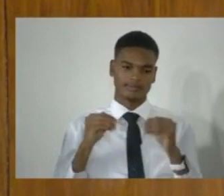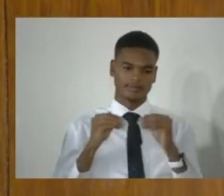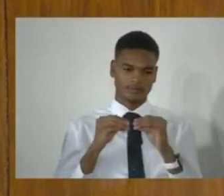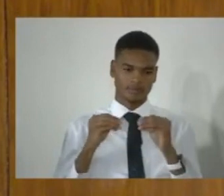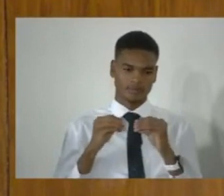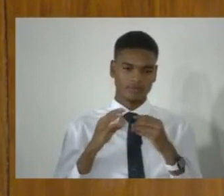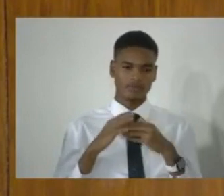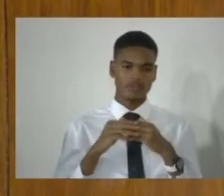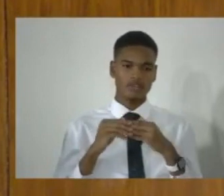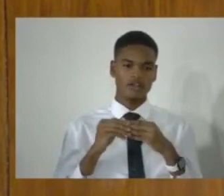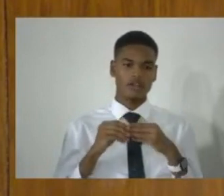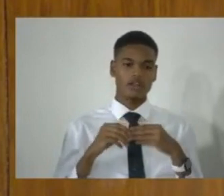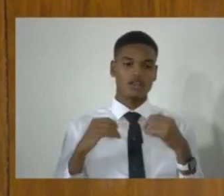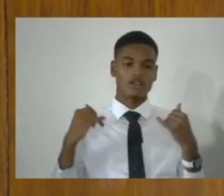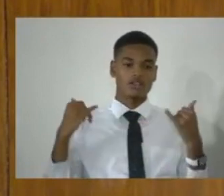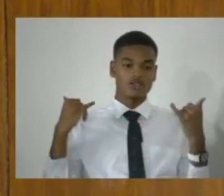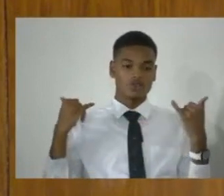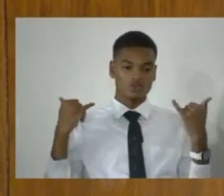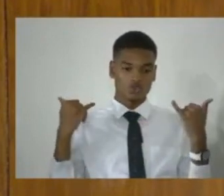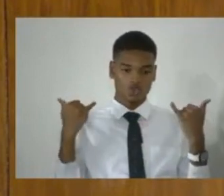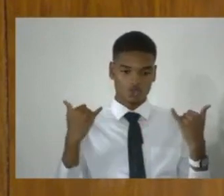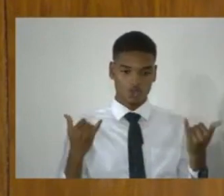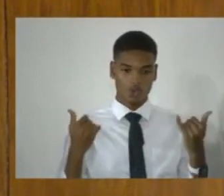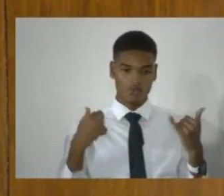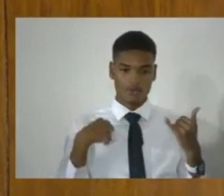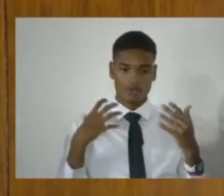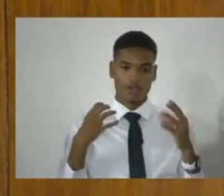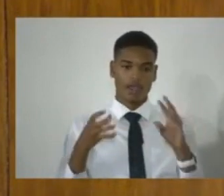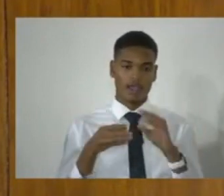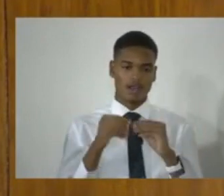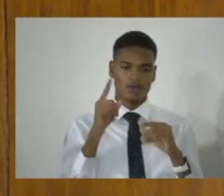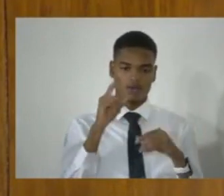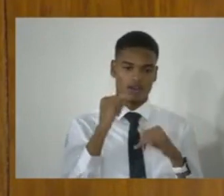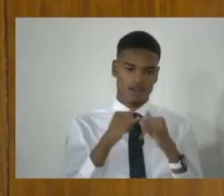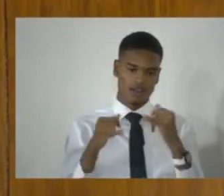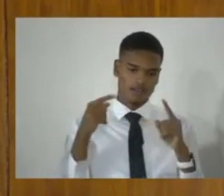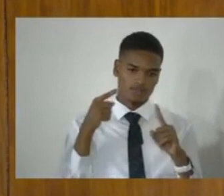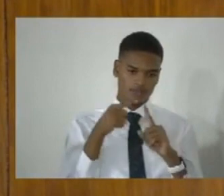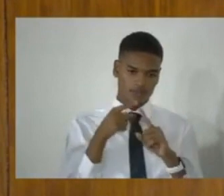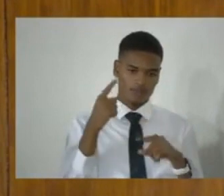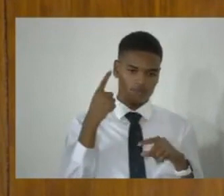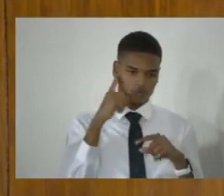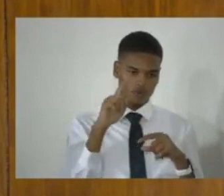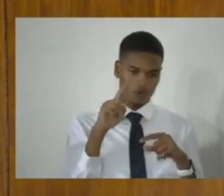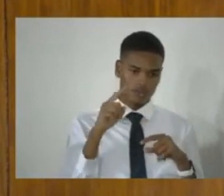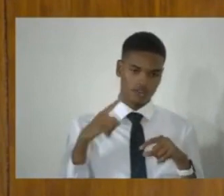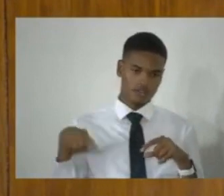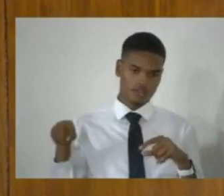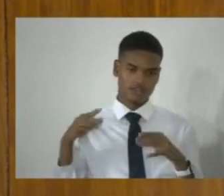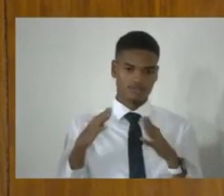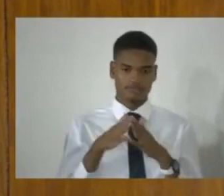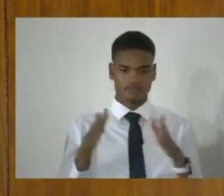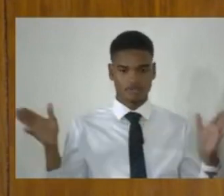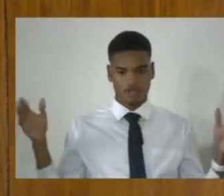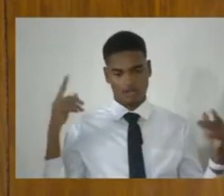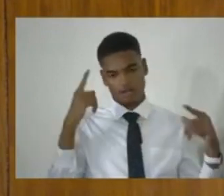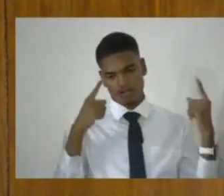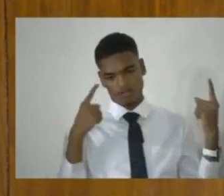I know I would add one last point in relation to these broader concerns.